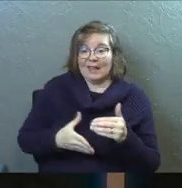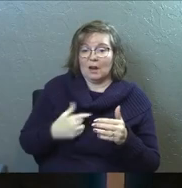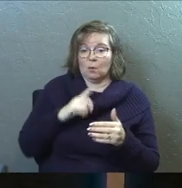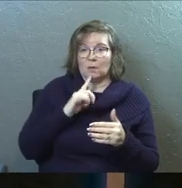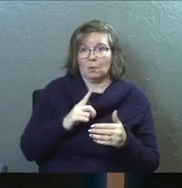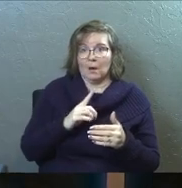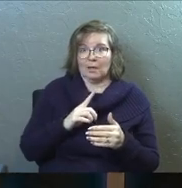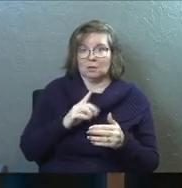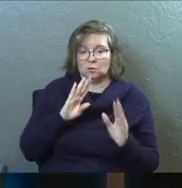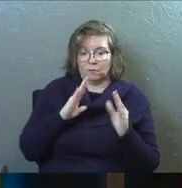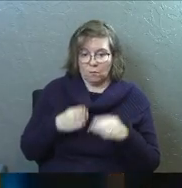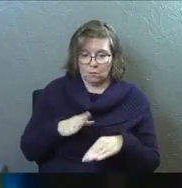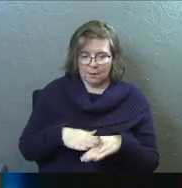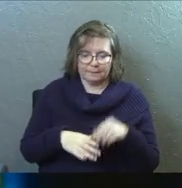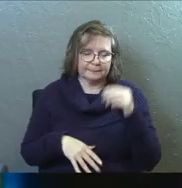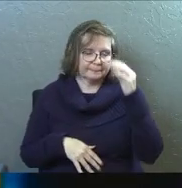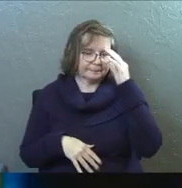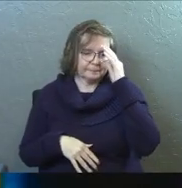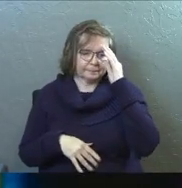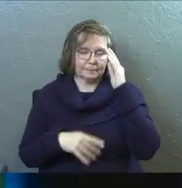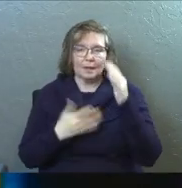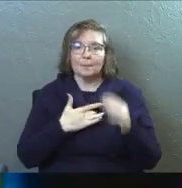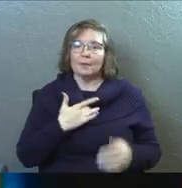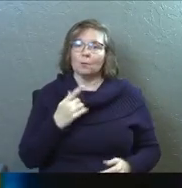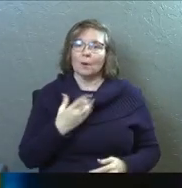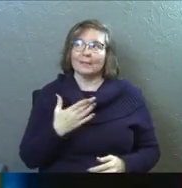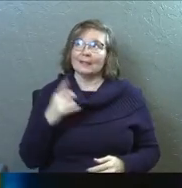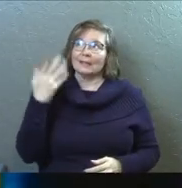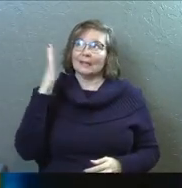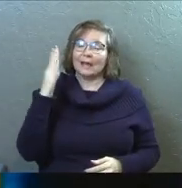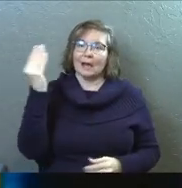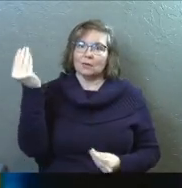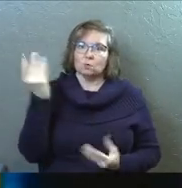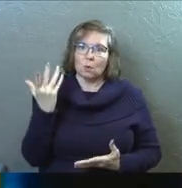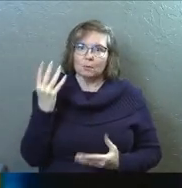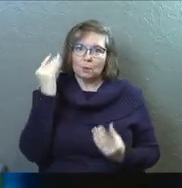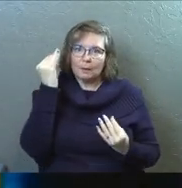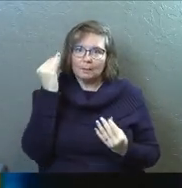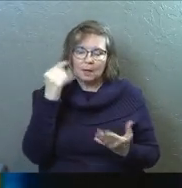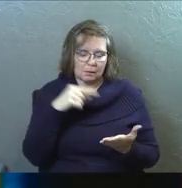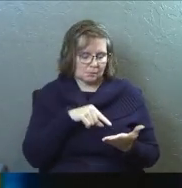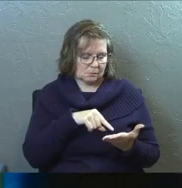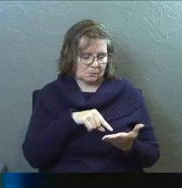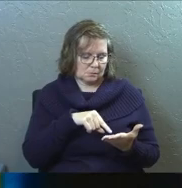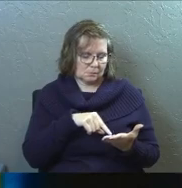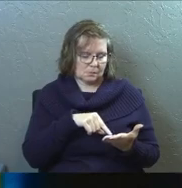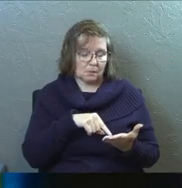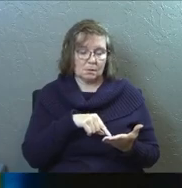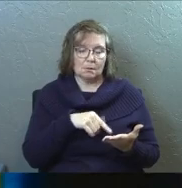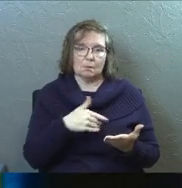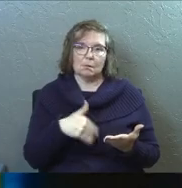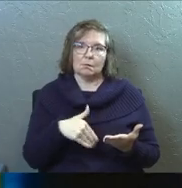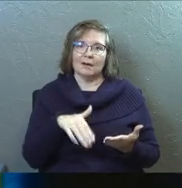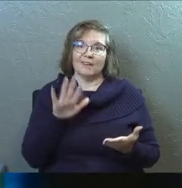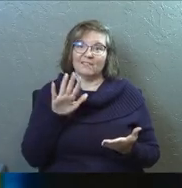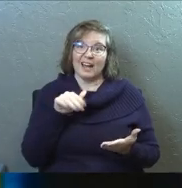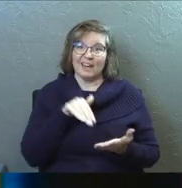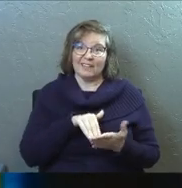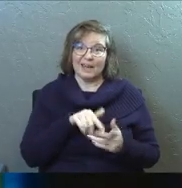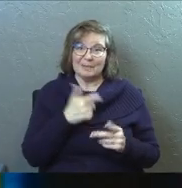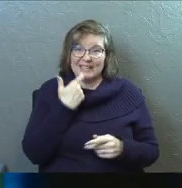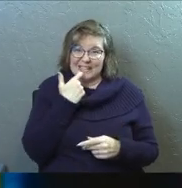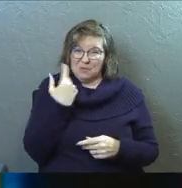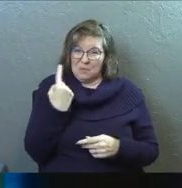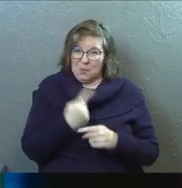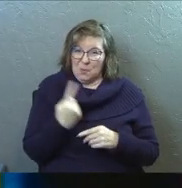the end that I really want us to land on. But I feel like one of the things that he just sort of was like, think about that, was like, there's 5,000 people that have been in the last